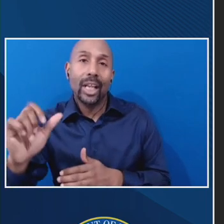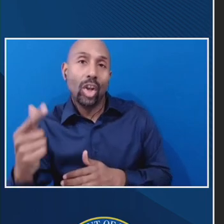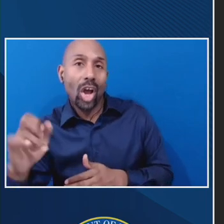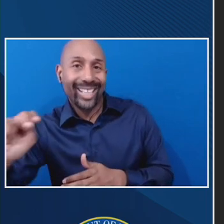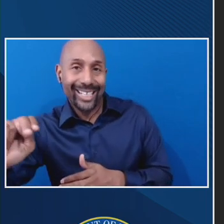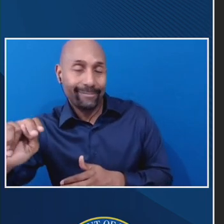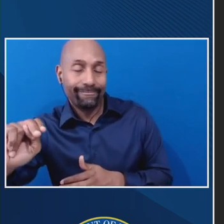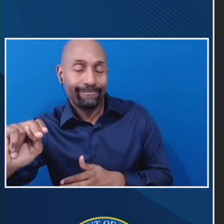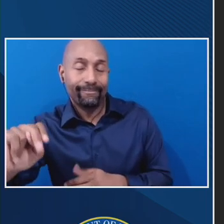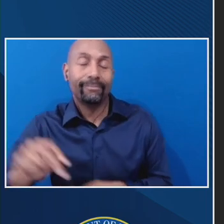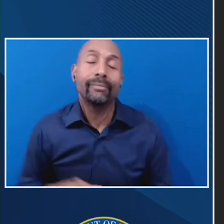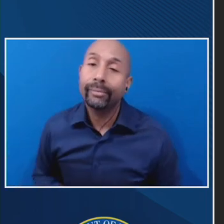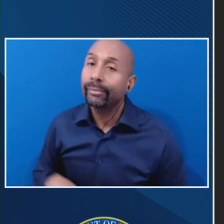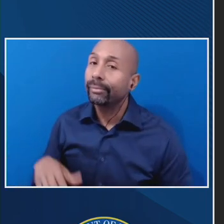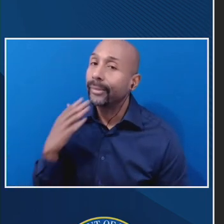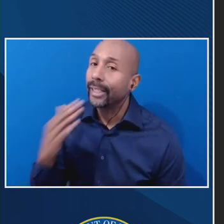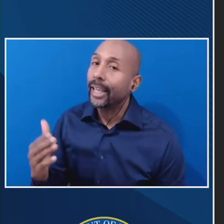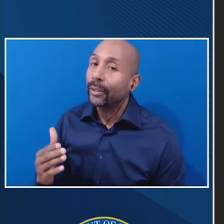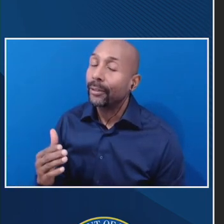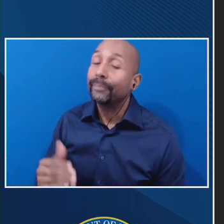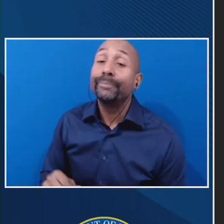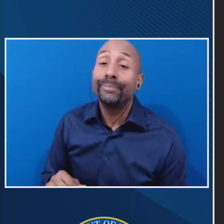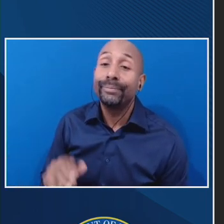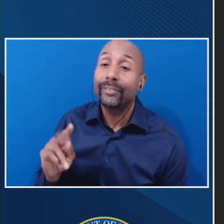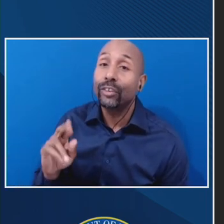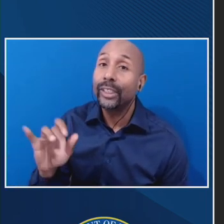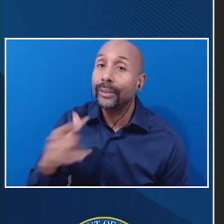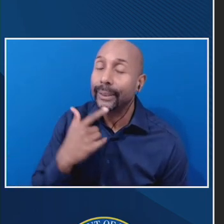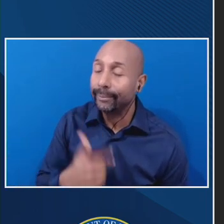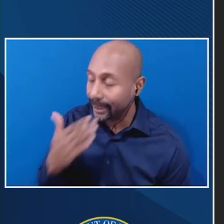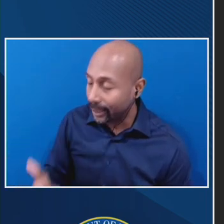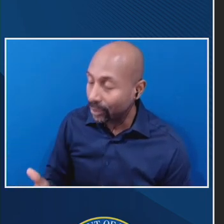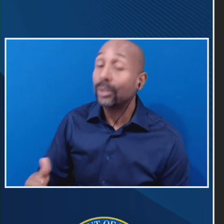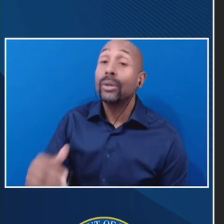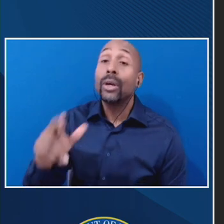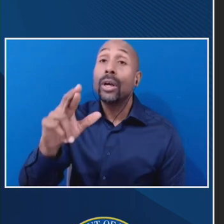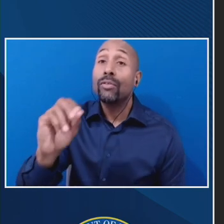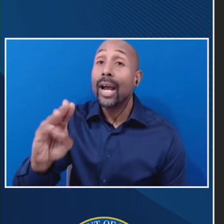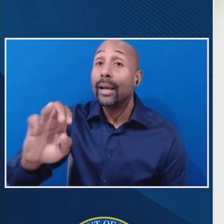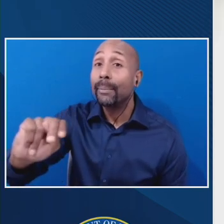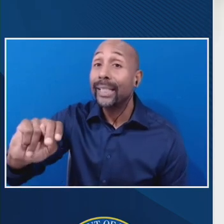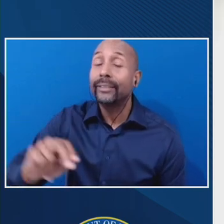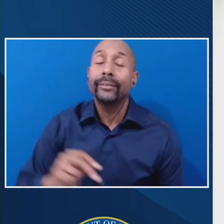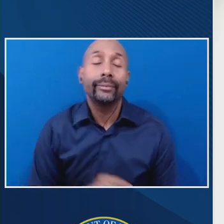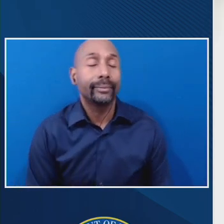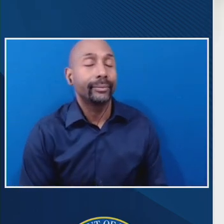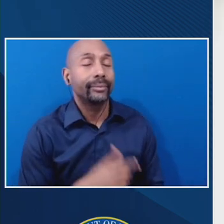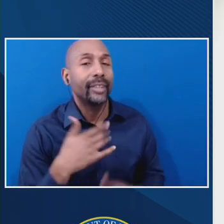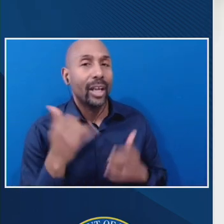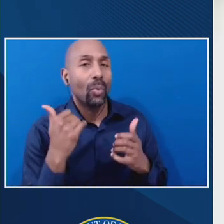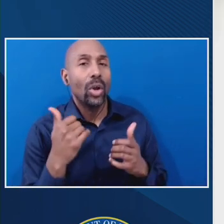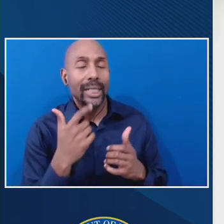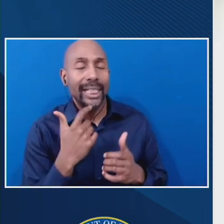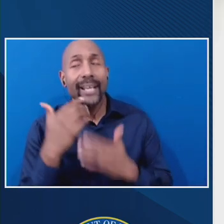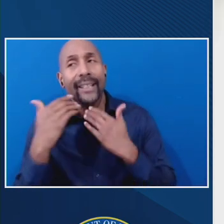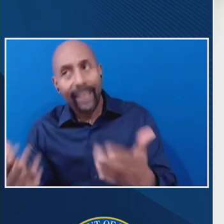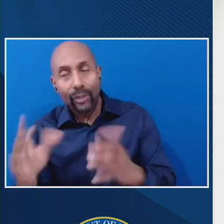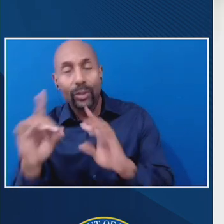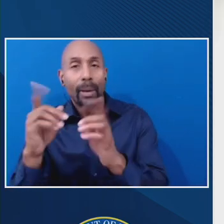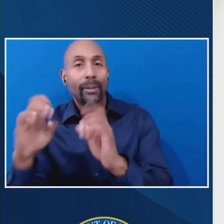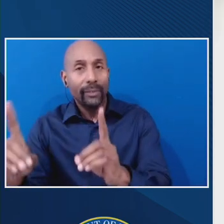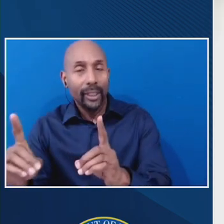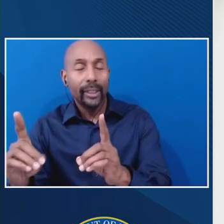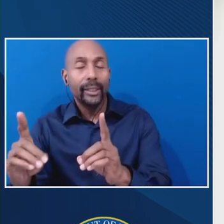Thank you. Robin. Um, I want to express my, my thanks to the department and my very strong